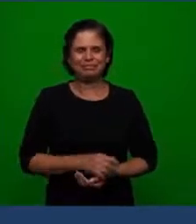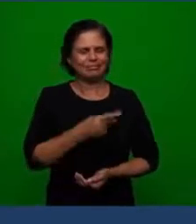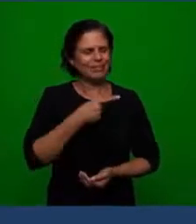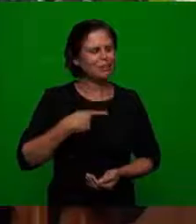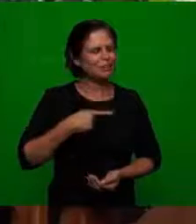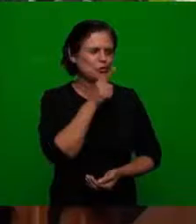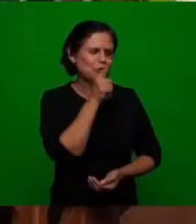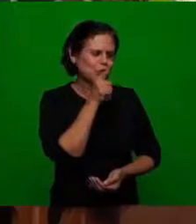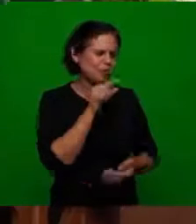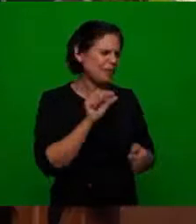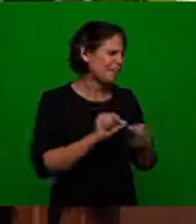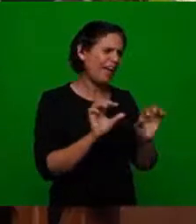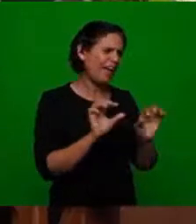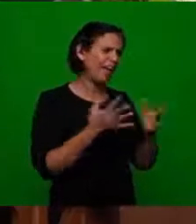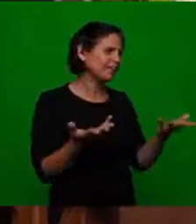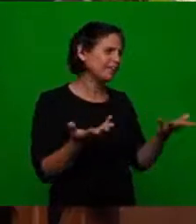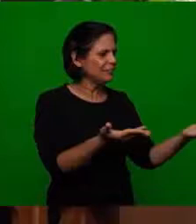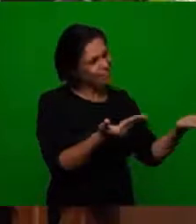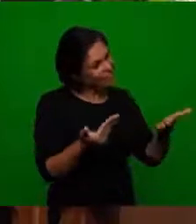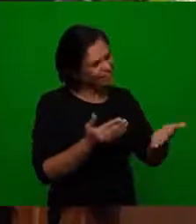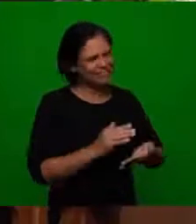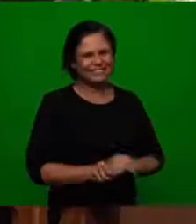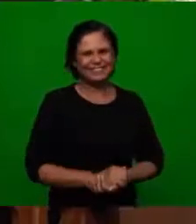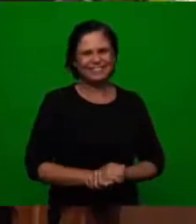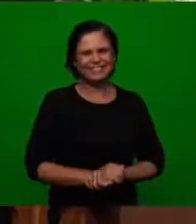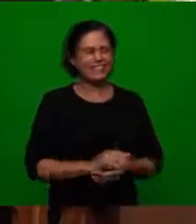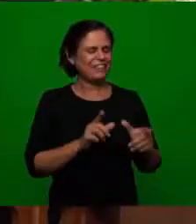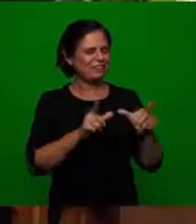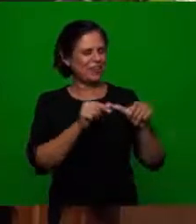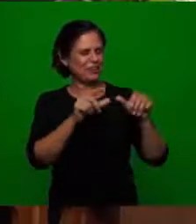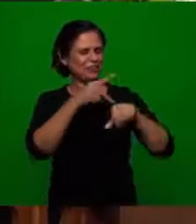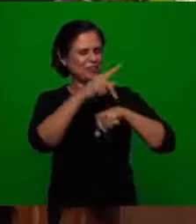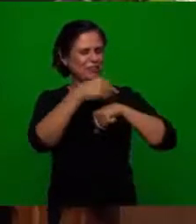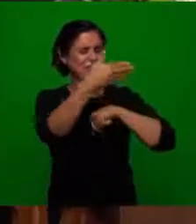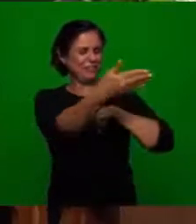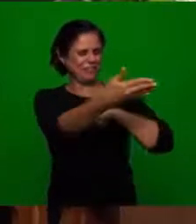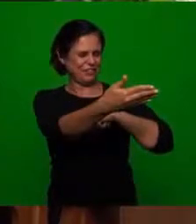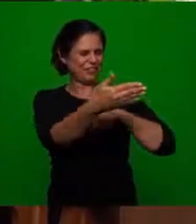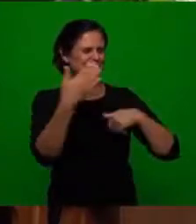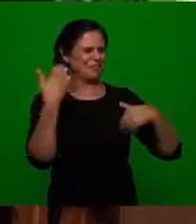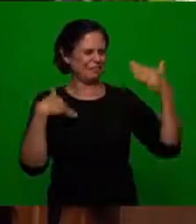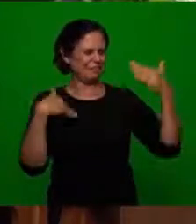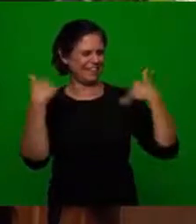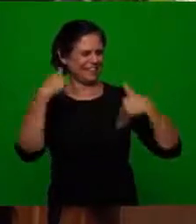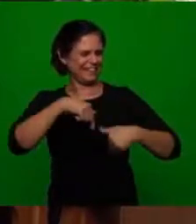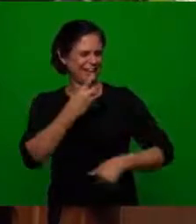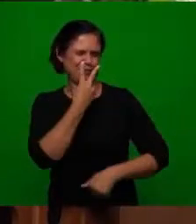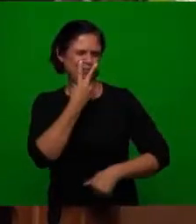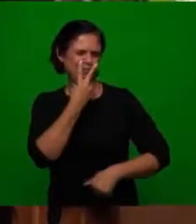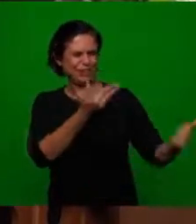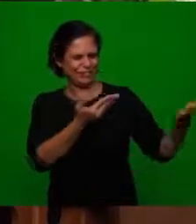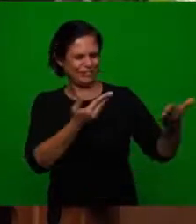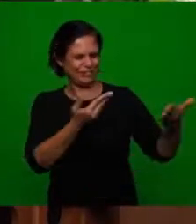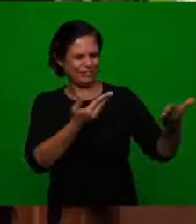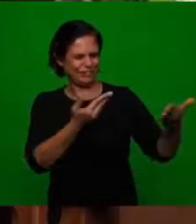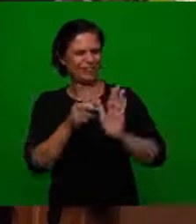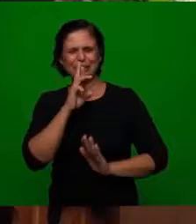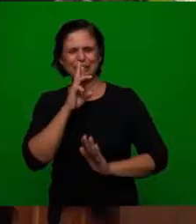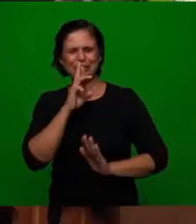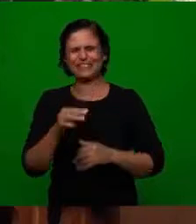Pastor Jesus here he's not doing anything he came from trips all over the world he's now